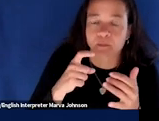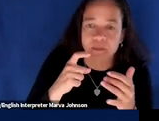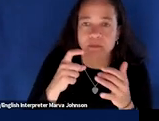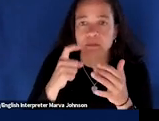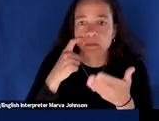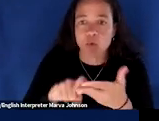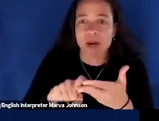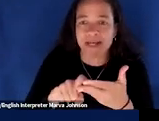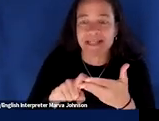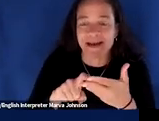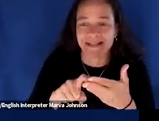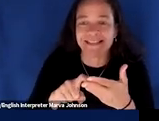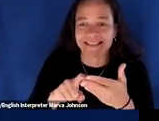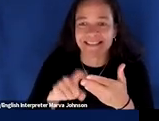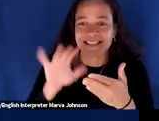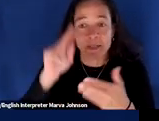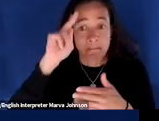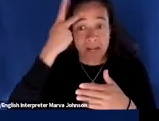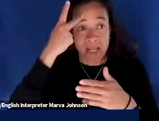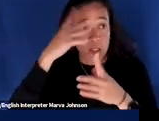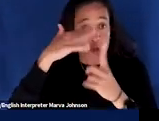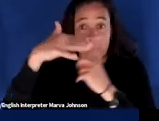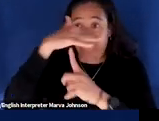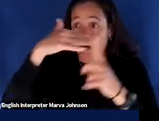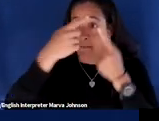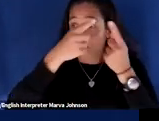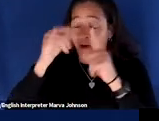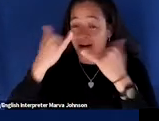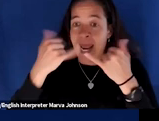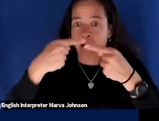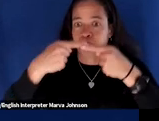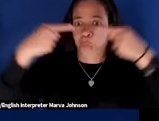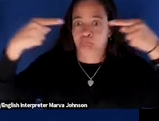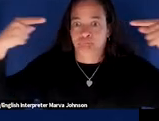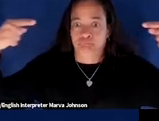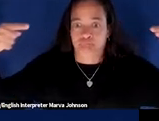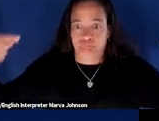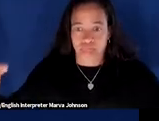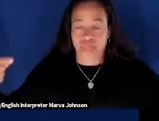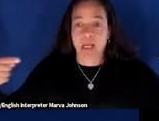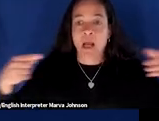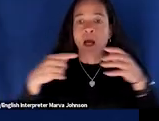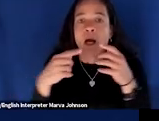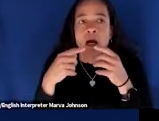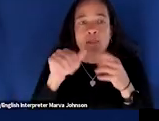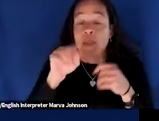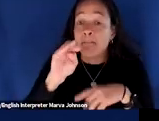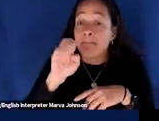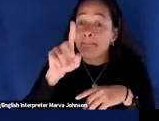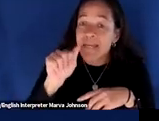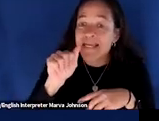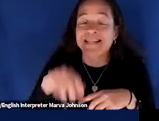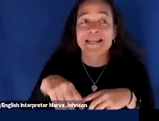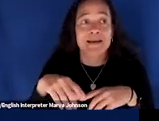very polarized political environment a very fragmented and emotions driven media environment so